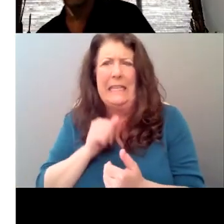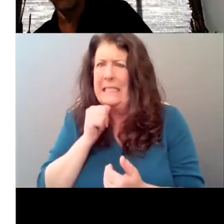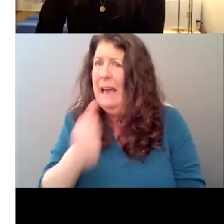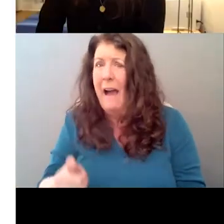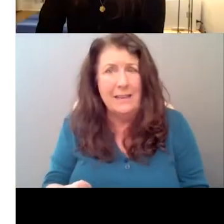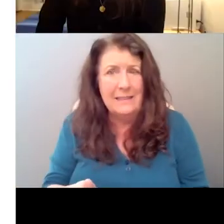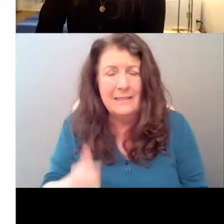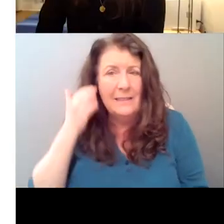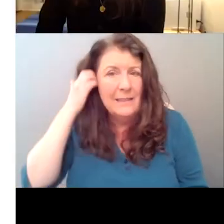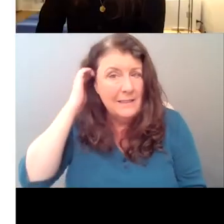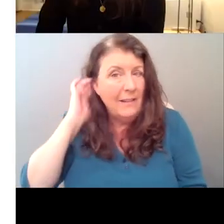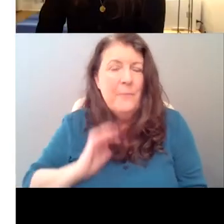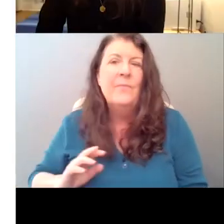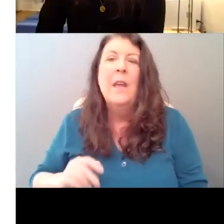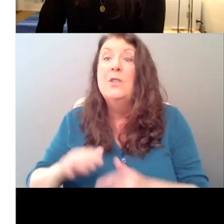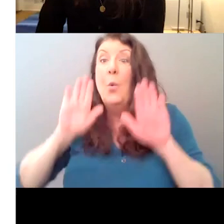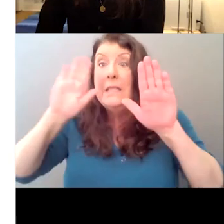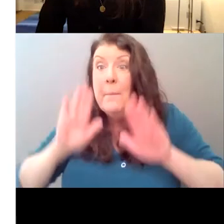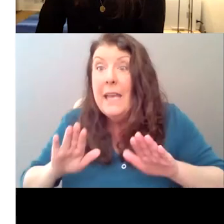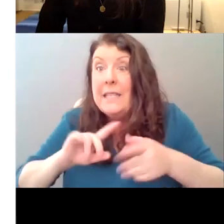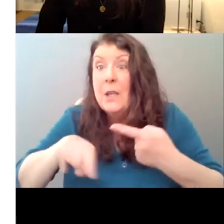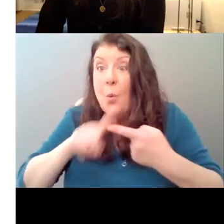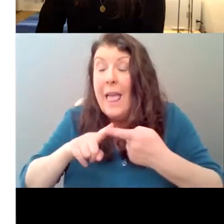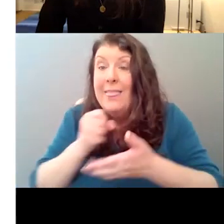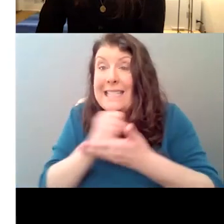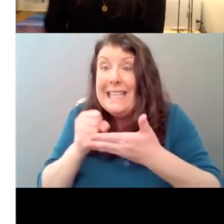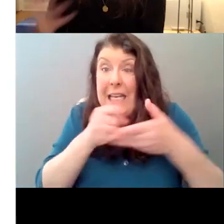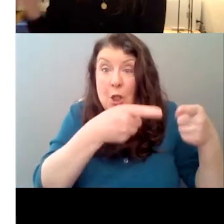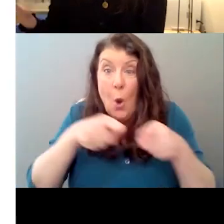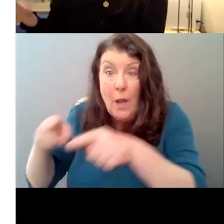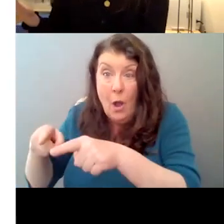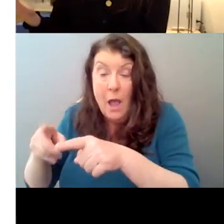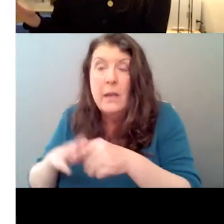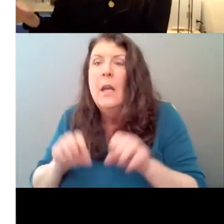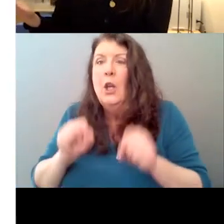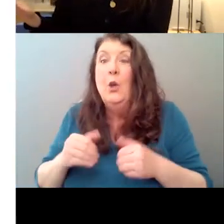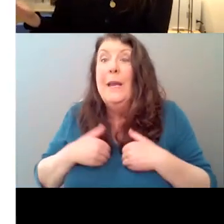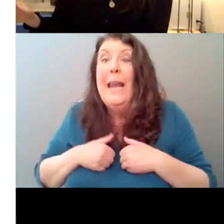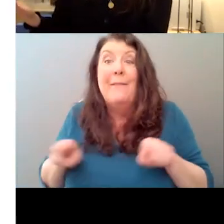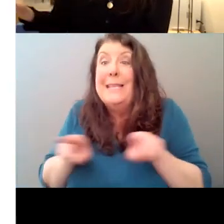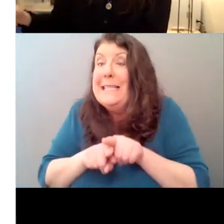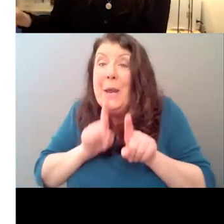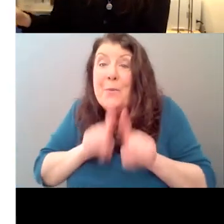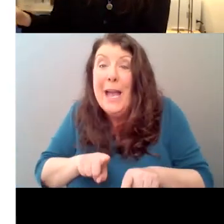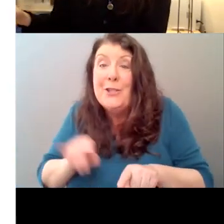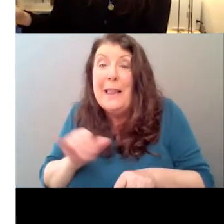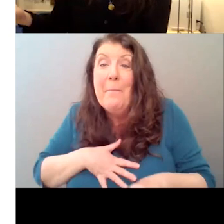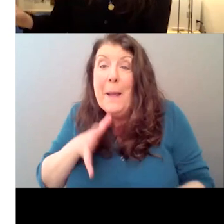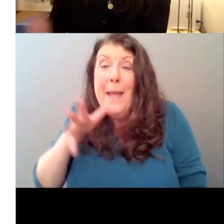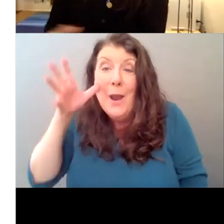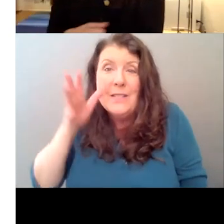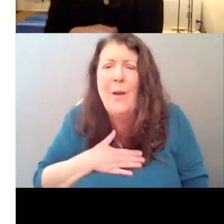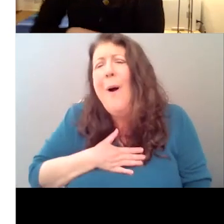amazing is that like, you know, when the scene is going on, we can, you can have the reaction that my parents had, which is like, Oh my God, he's such a good